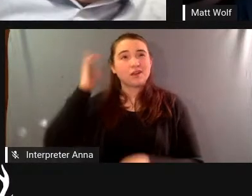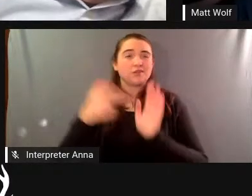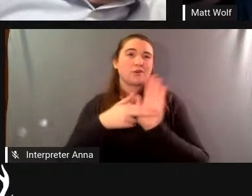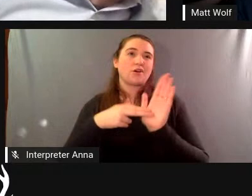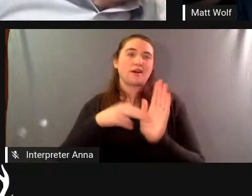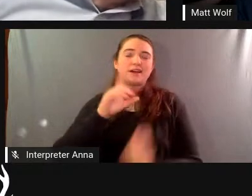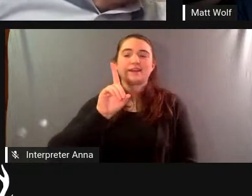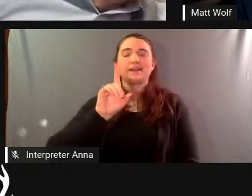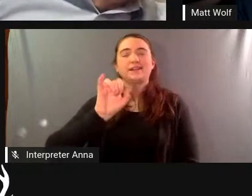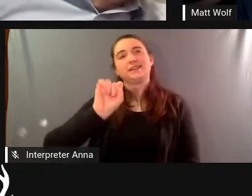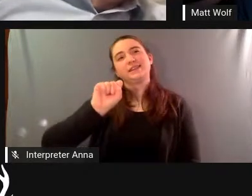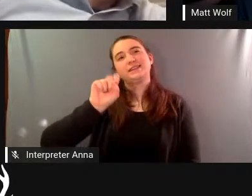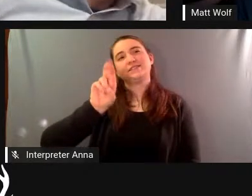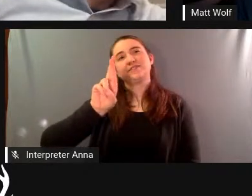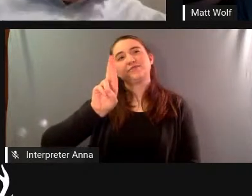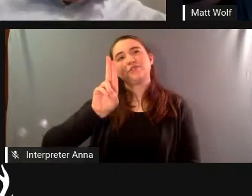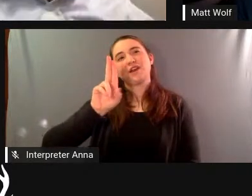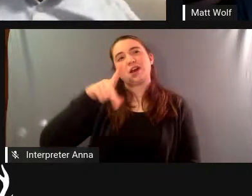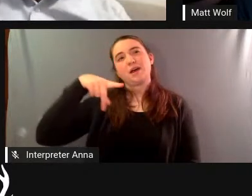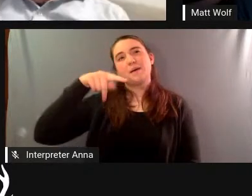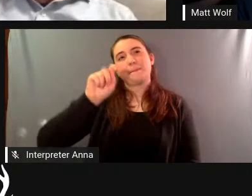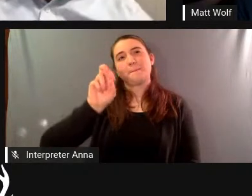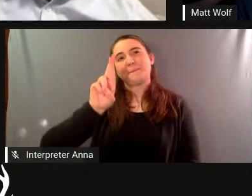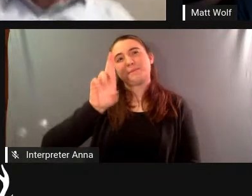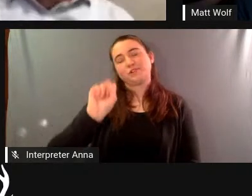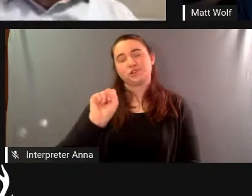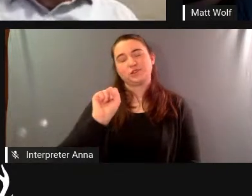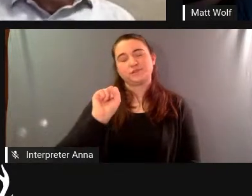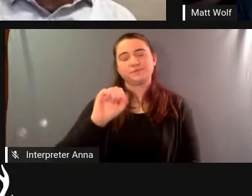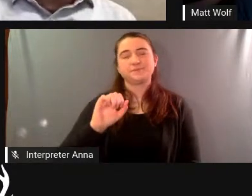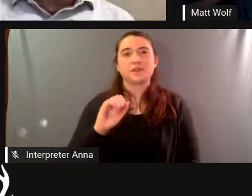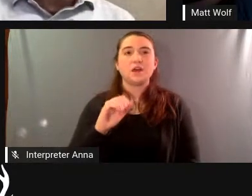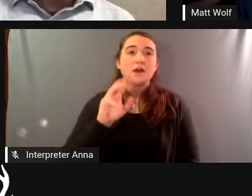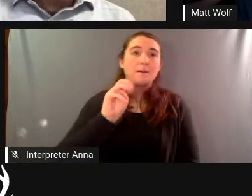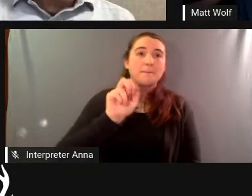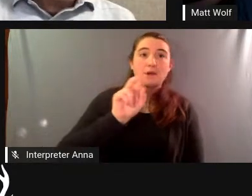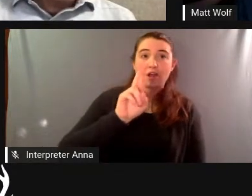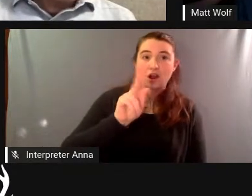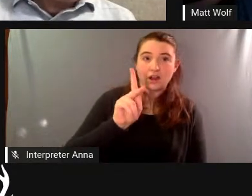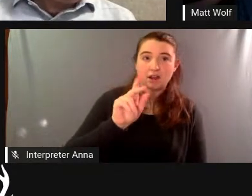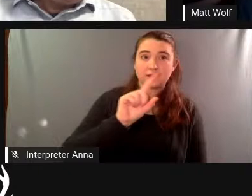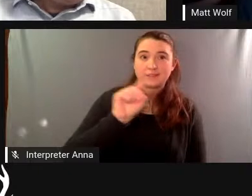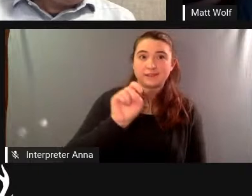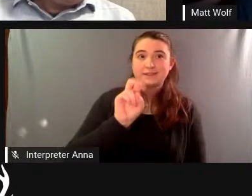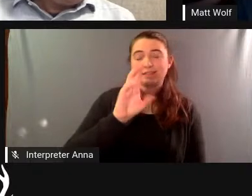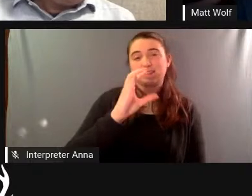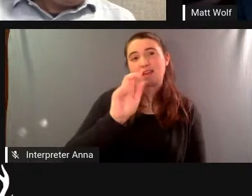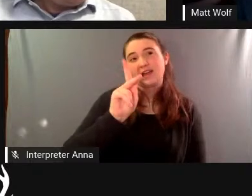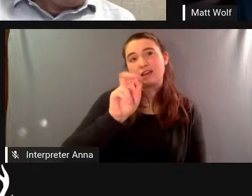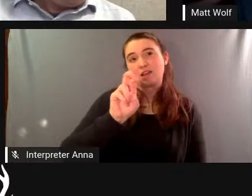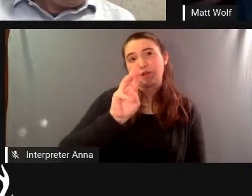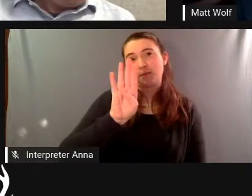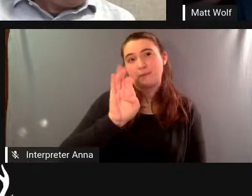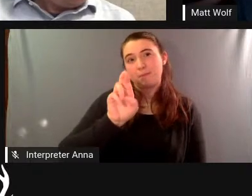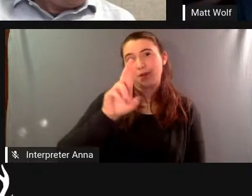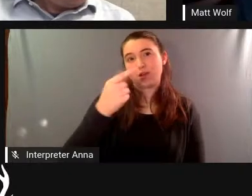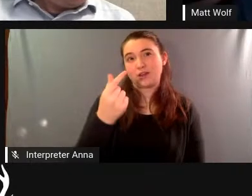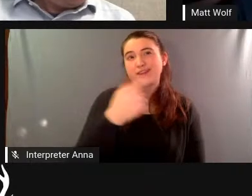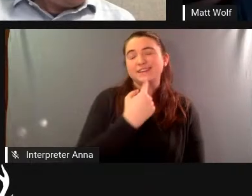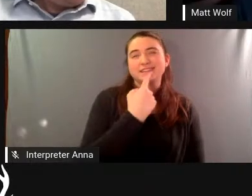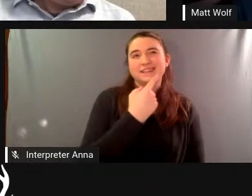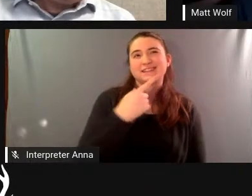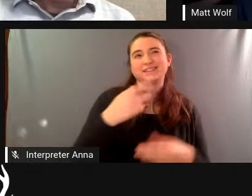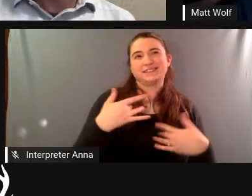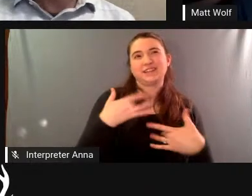zuckerberg says that people like to uh his ethos is to break things so a lot of the ethos of dot-com culture i see